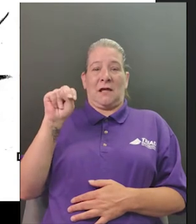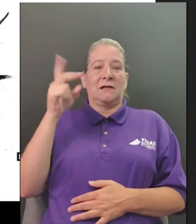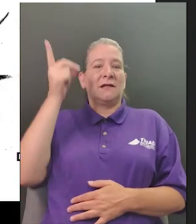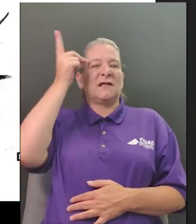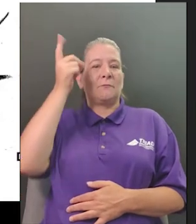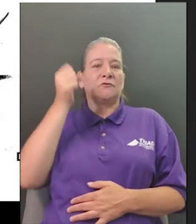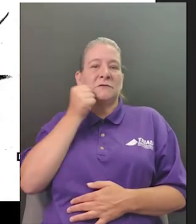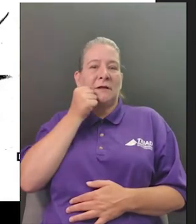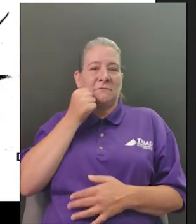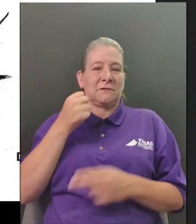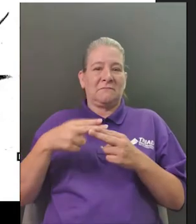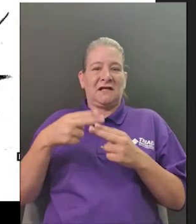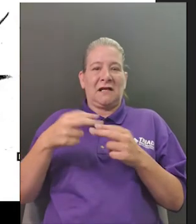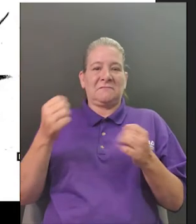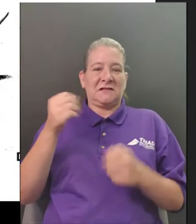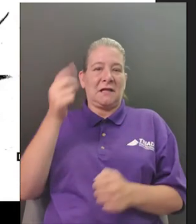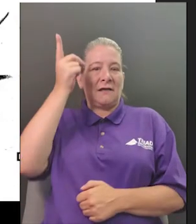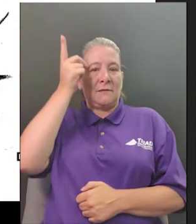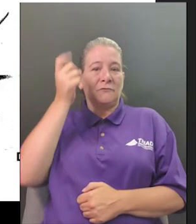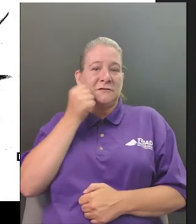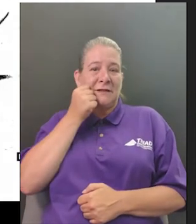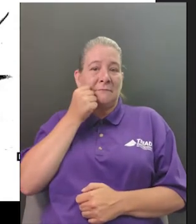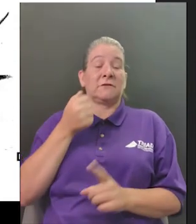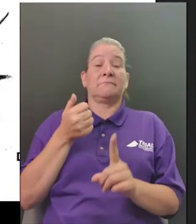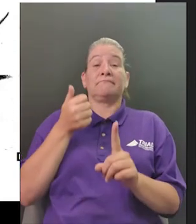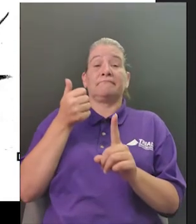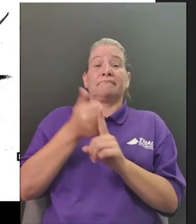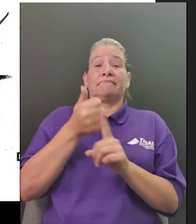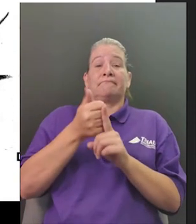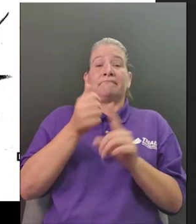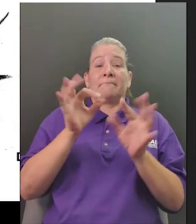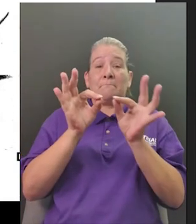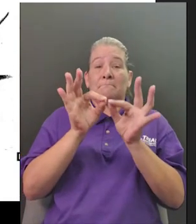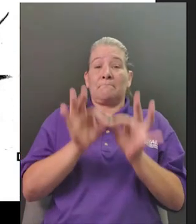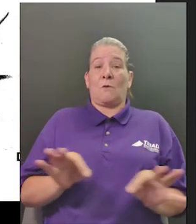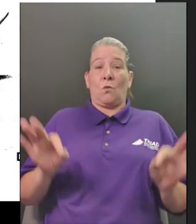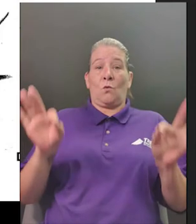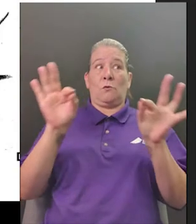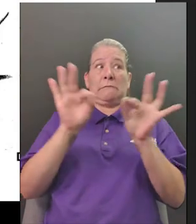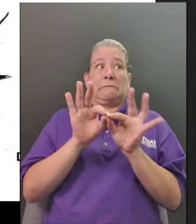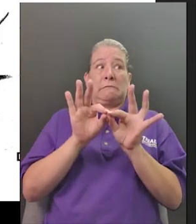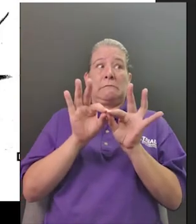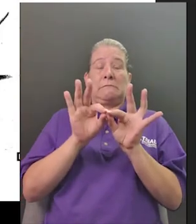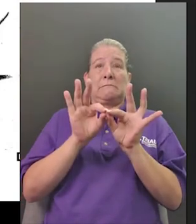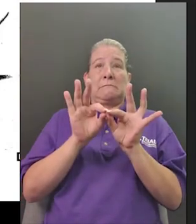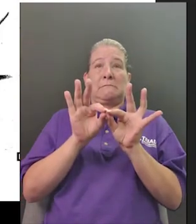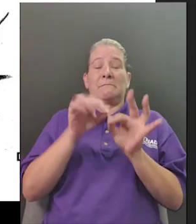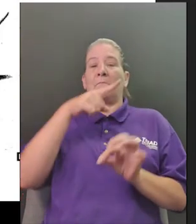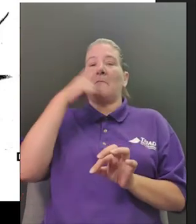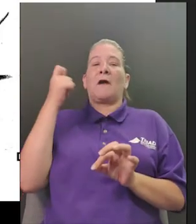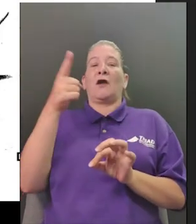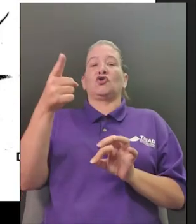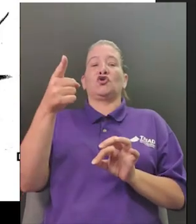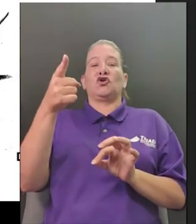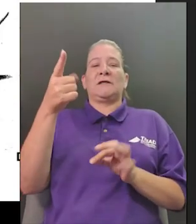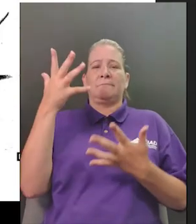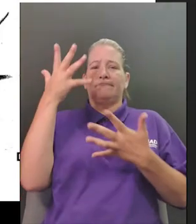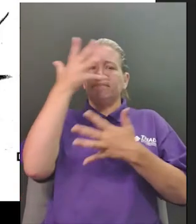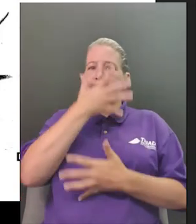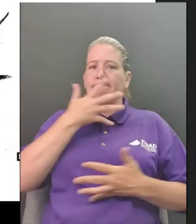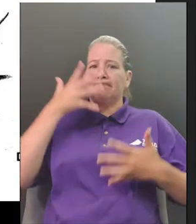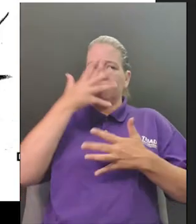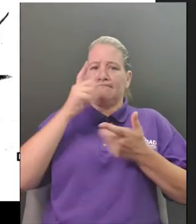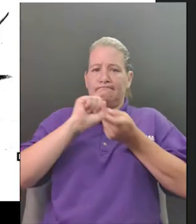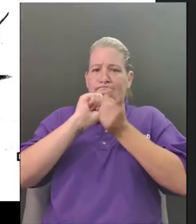really groundbreaking woman during the revolutionary war her name is deborah samson